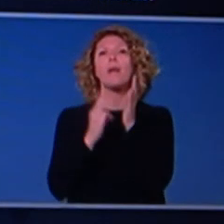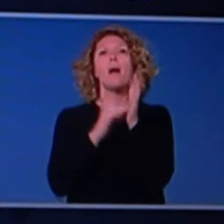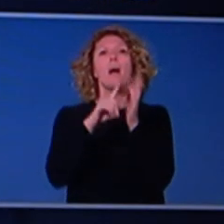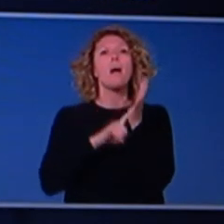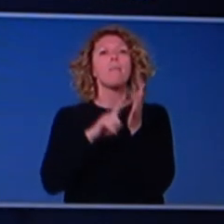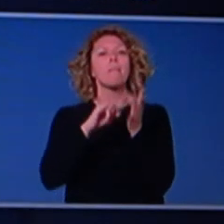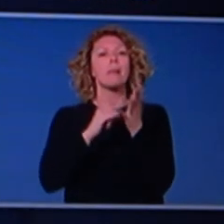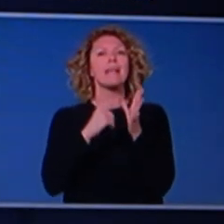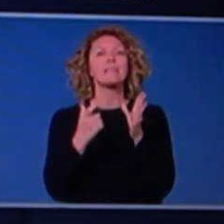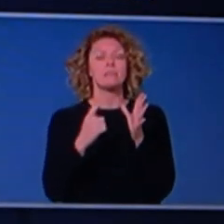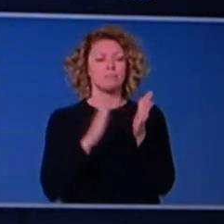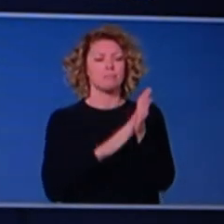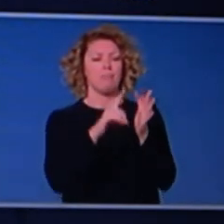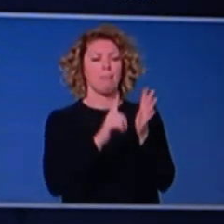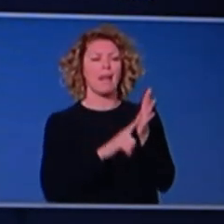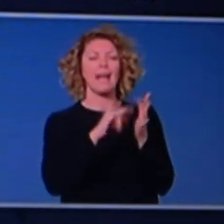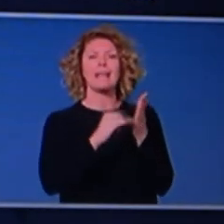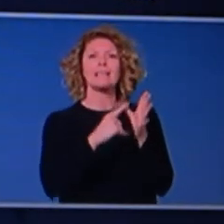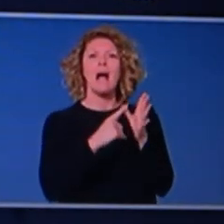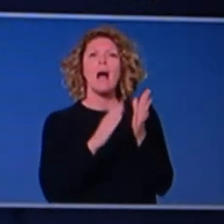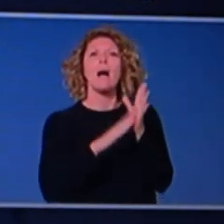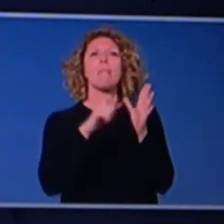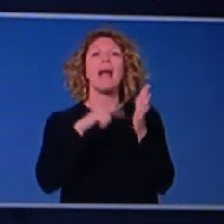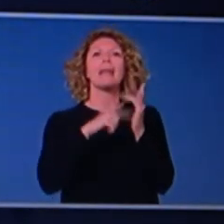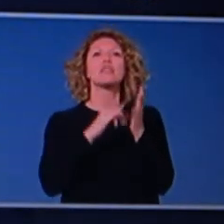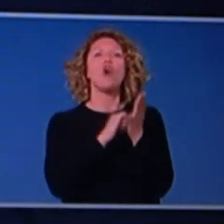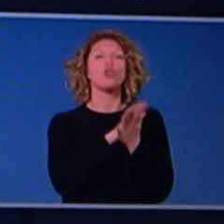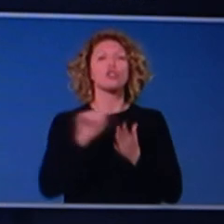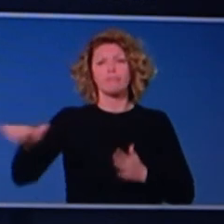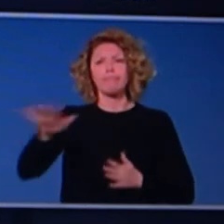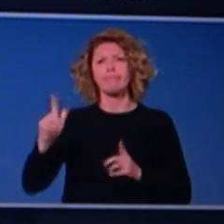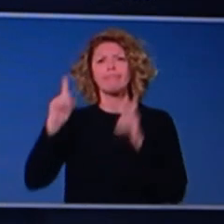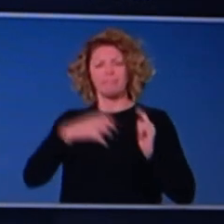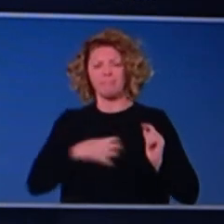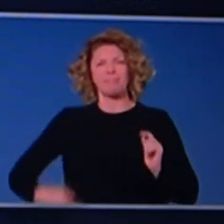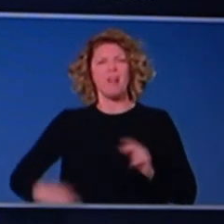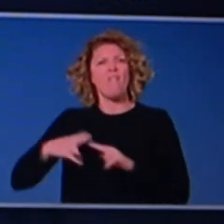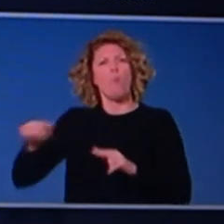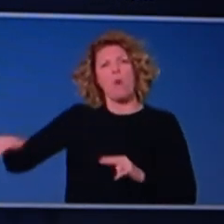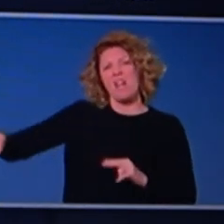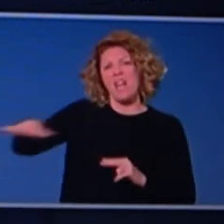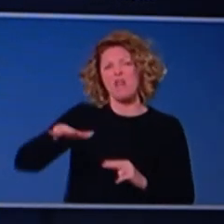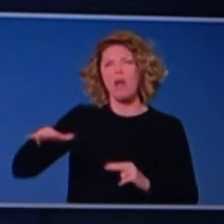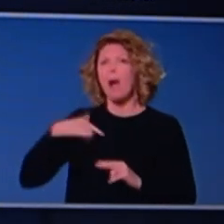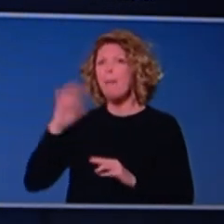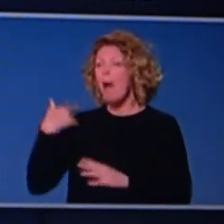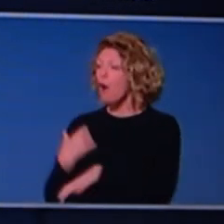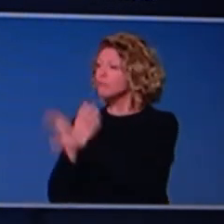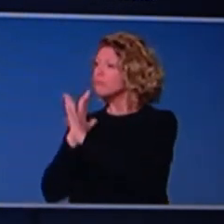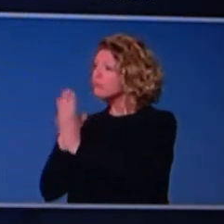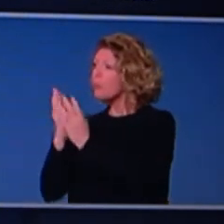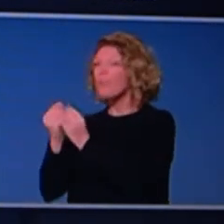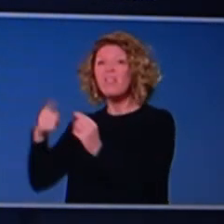member. Uh, there's been a couple of webinars that have been conducted with the residents, uh, and some of the public health professionals that are involved, uh,